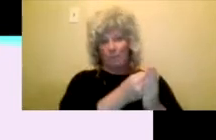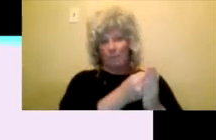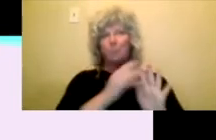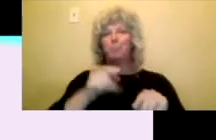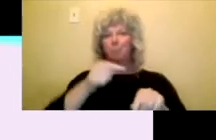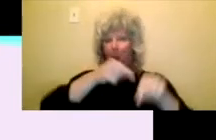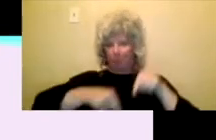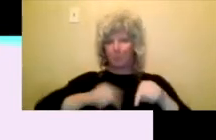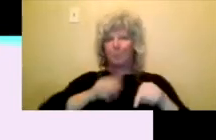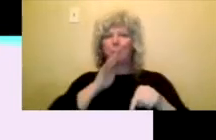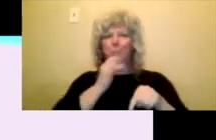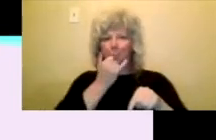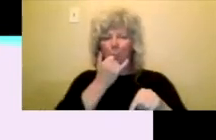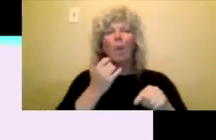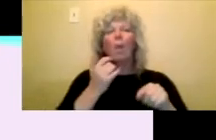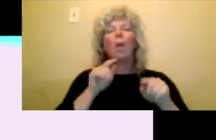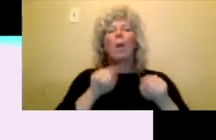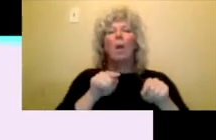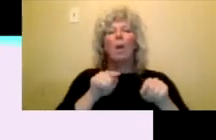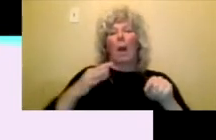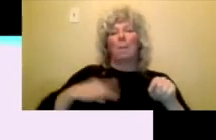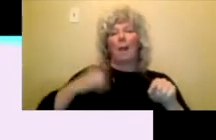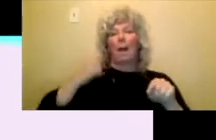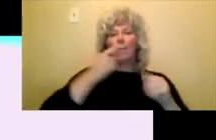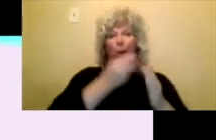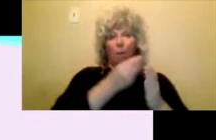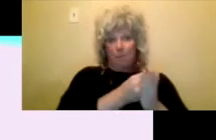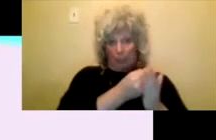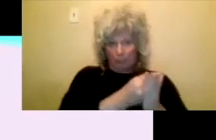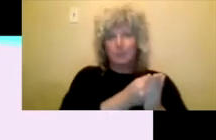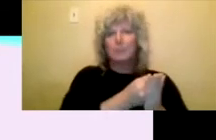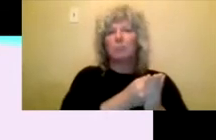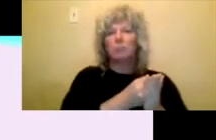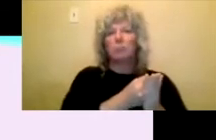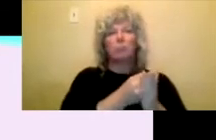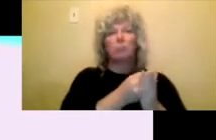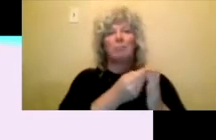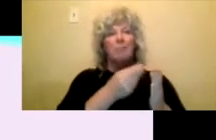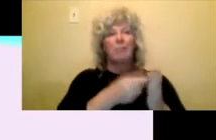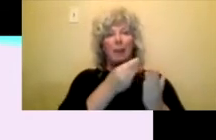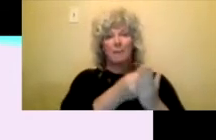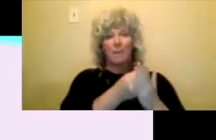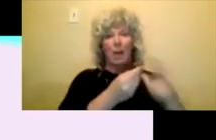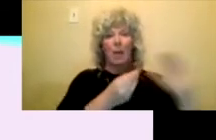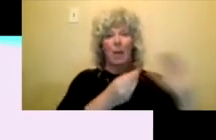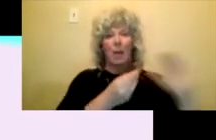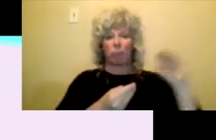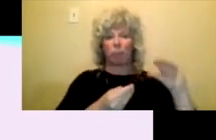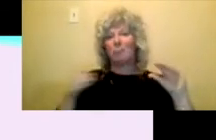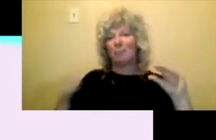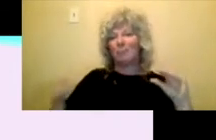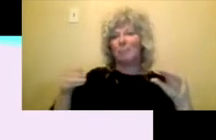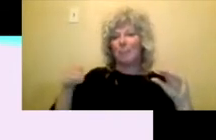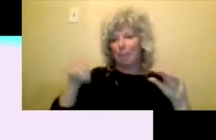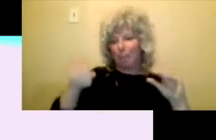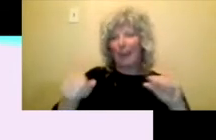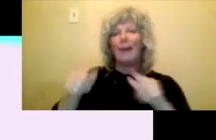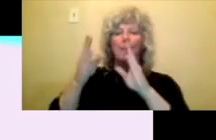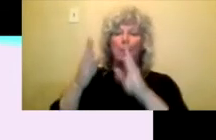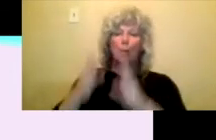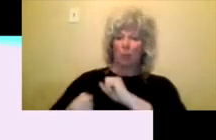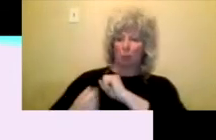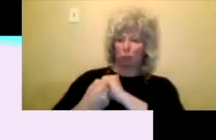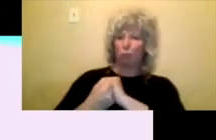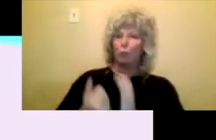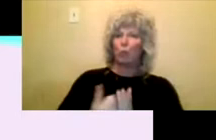funds to cover the costs of a service provider to actually help them fill out the application. So this is your, whether